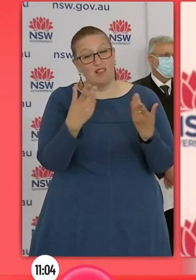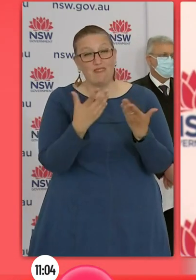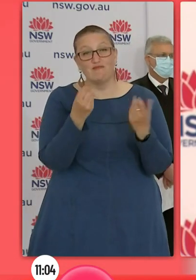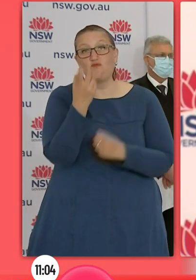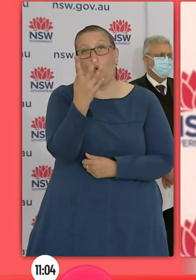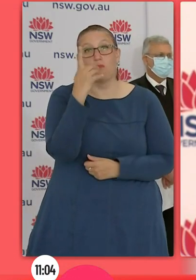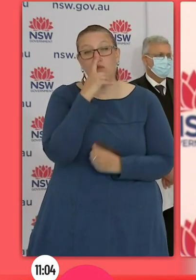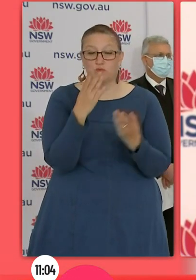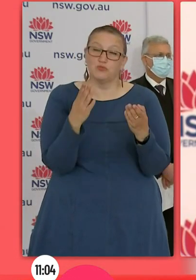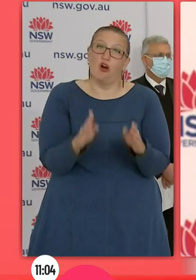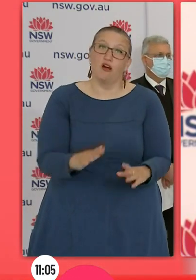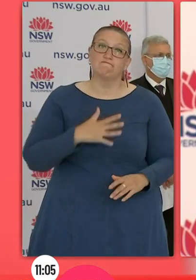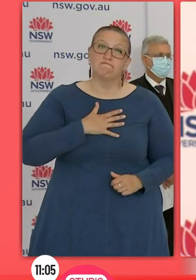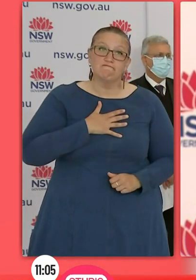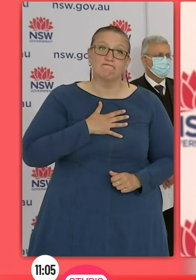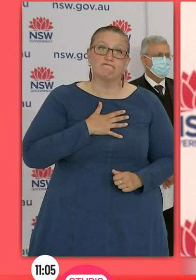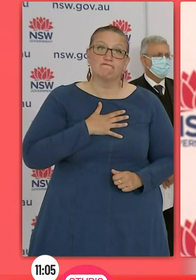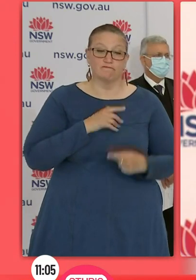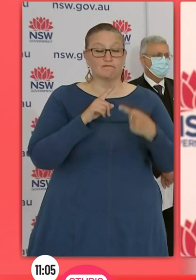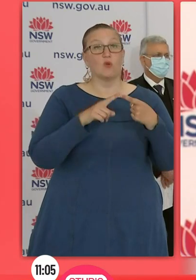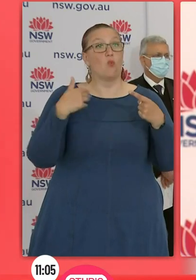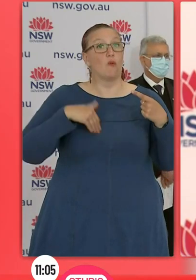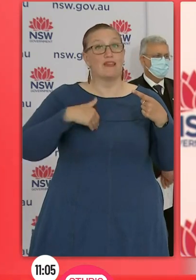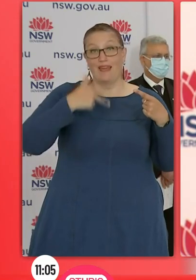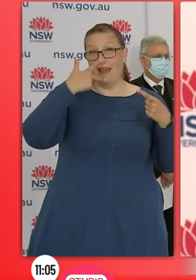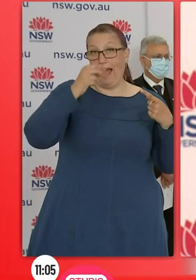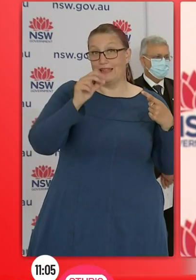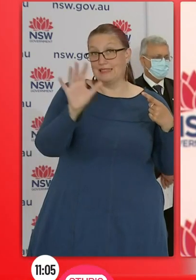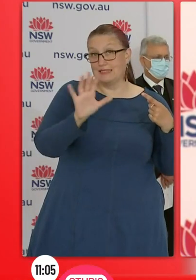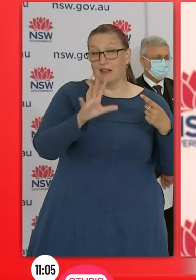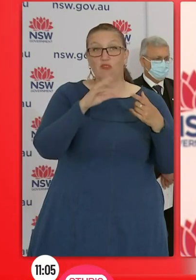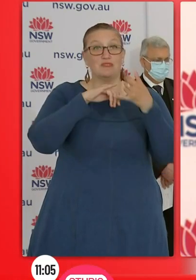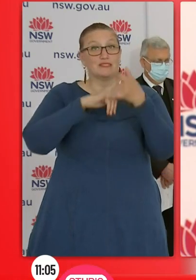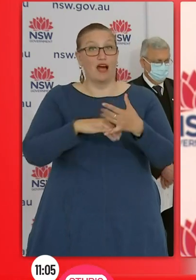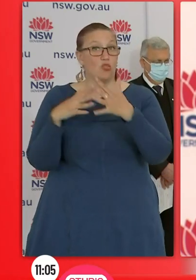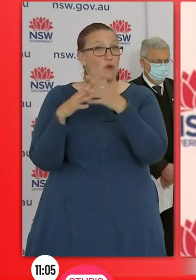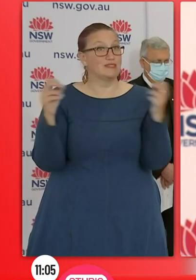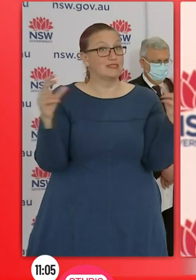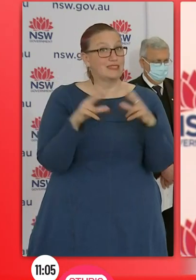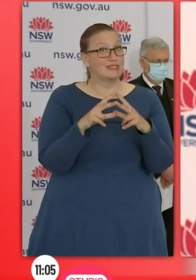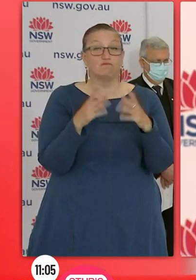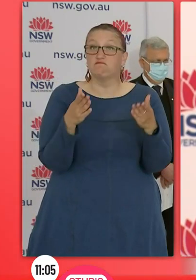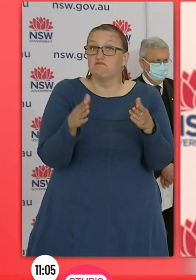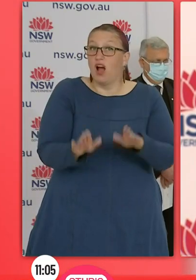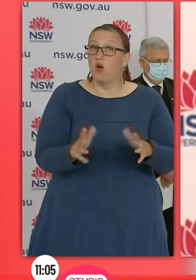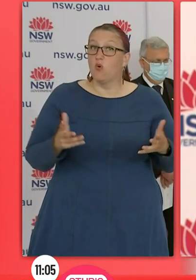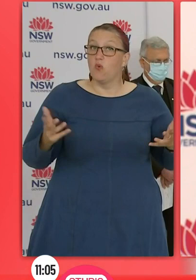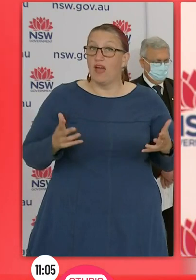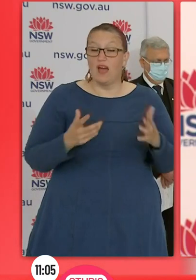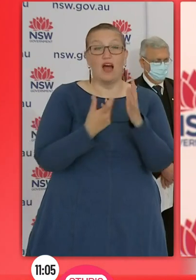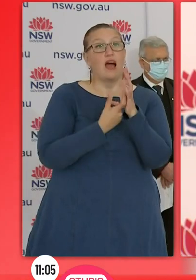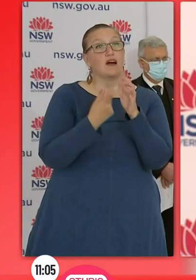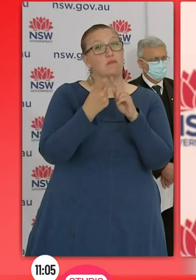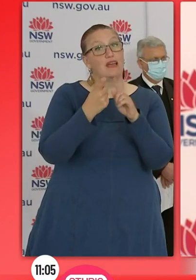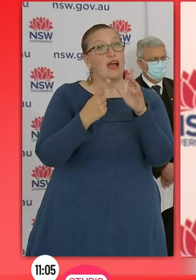today. They are a woman in her 80s from south western Sydney who passed away at Royal